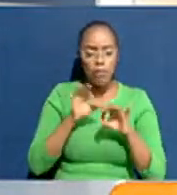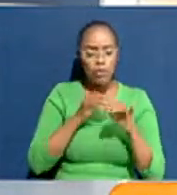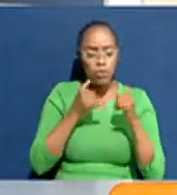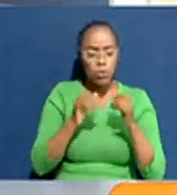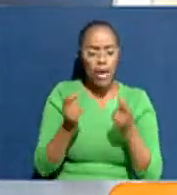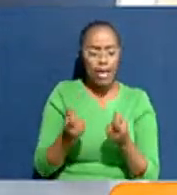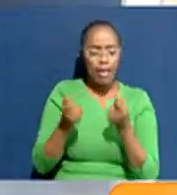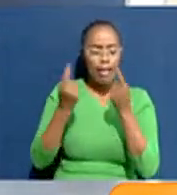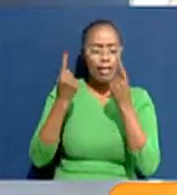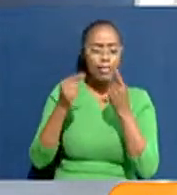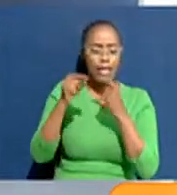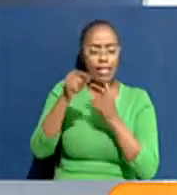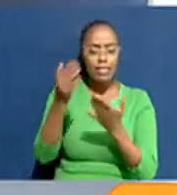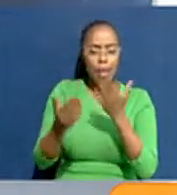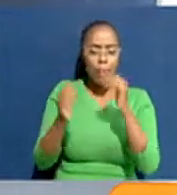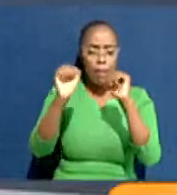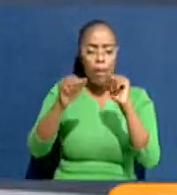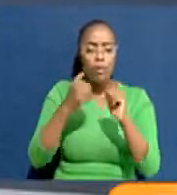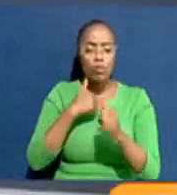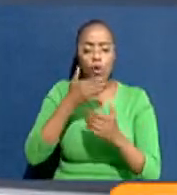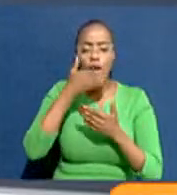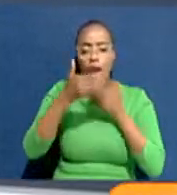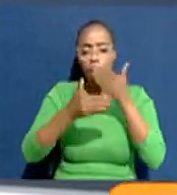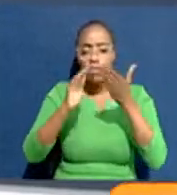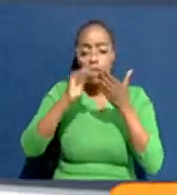understand this. And perhaps he'll have some more answers and some more explanations.